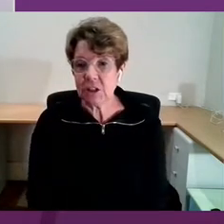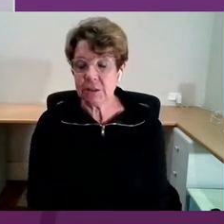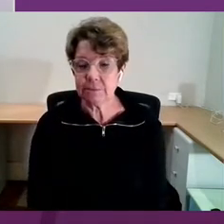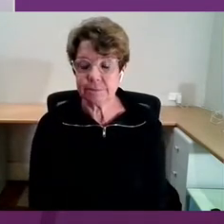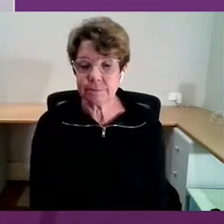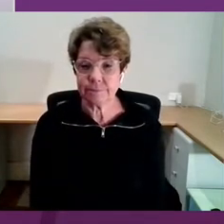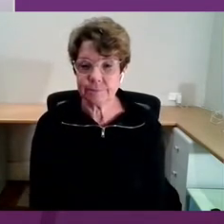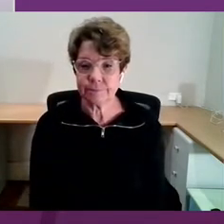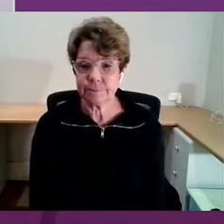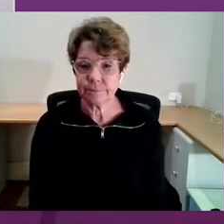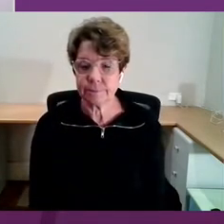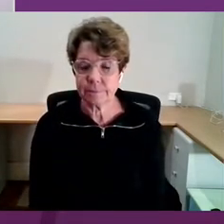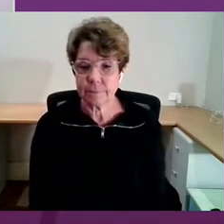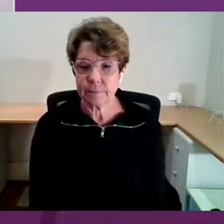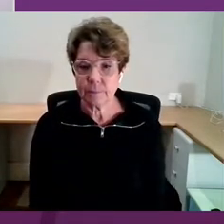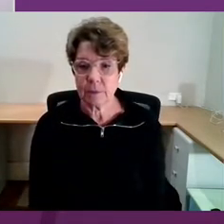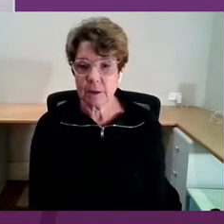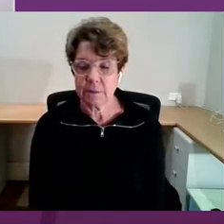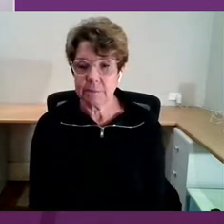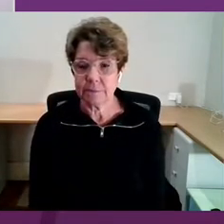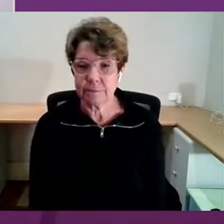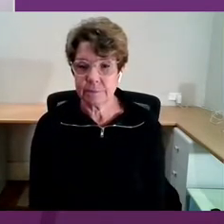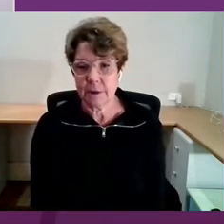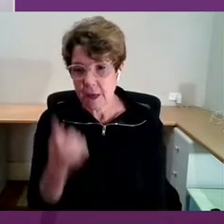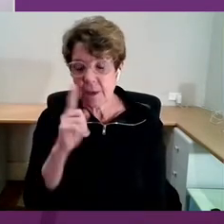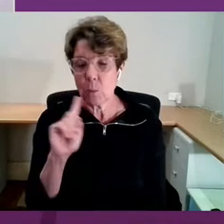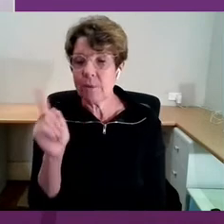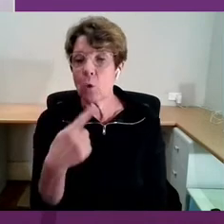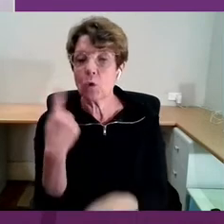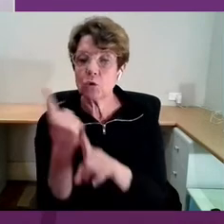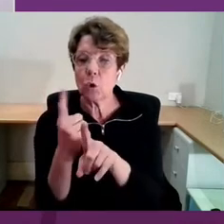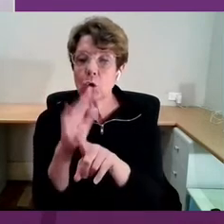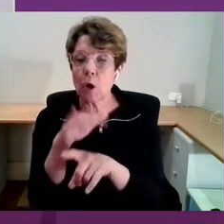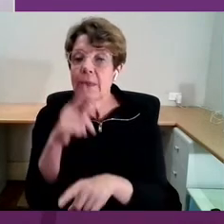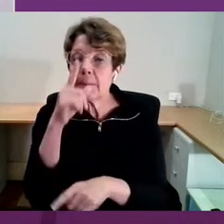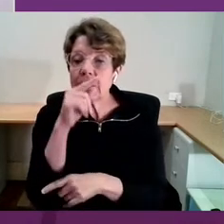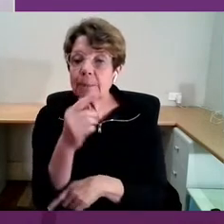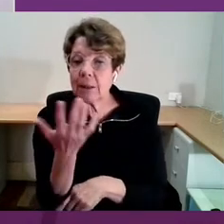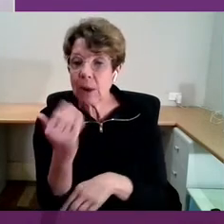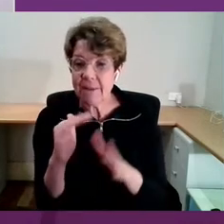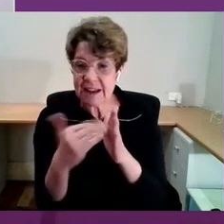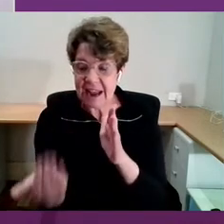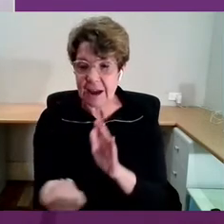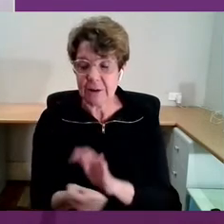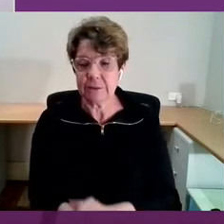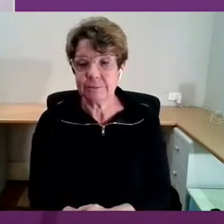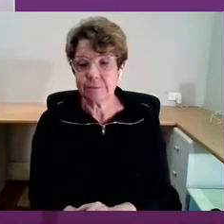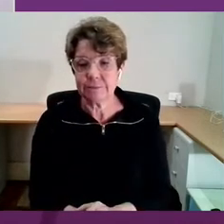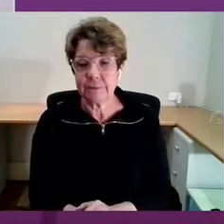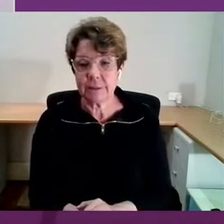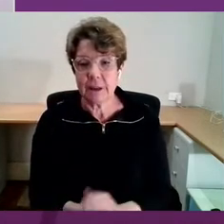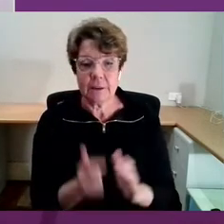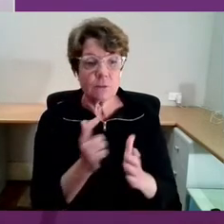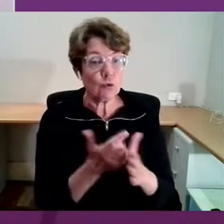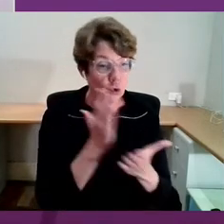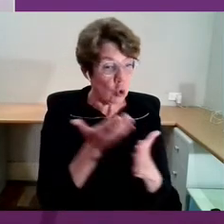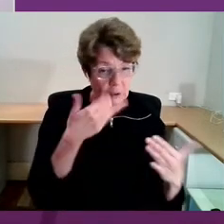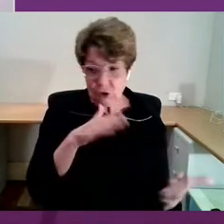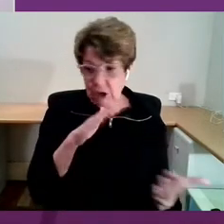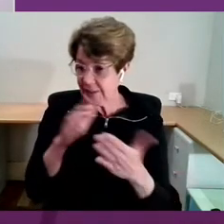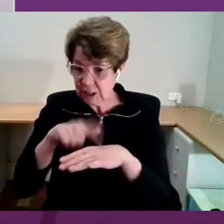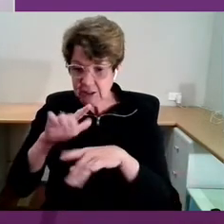I think we've all talked about the possibility we have right now. There are a whole lot of things coming out of challenging times together. The